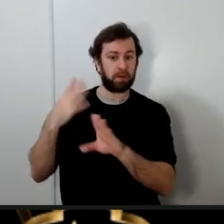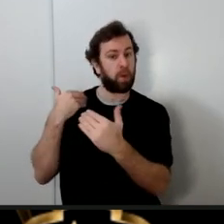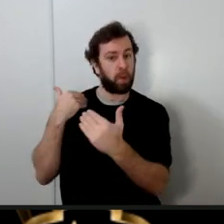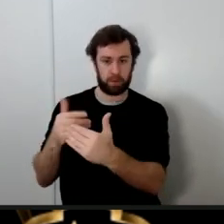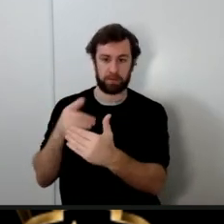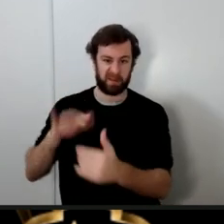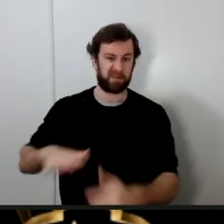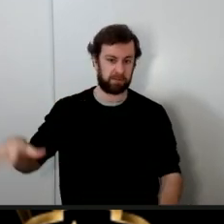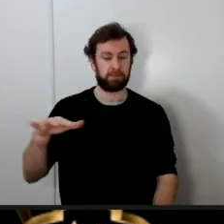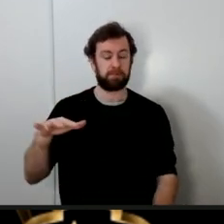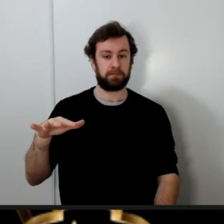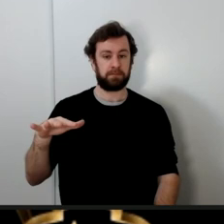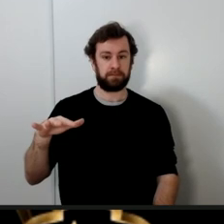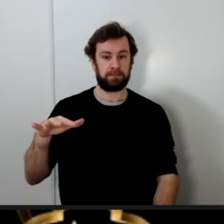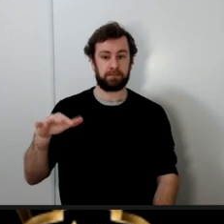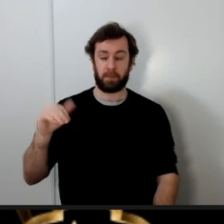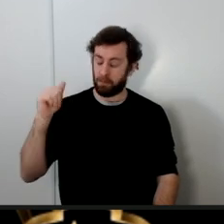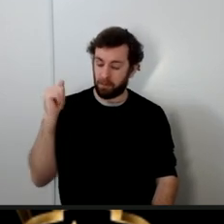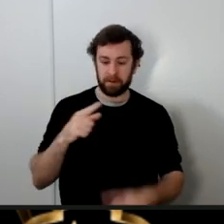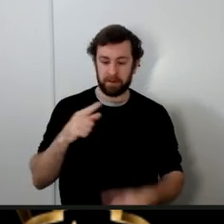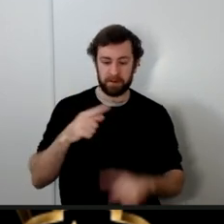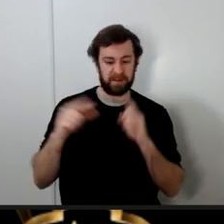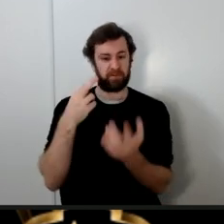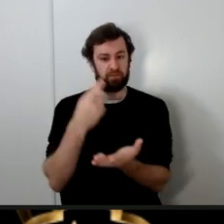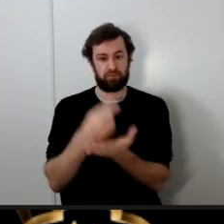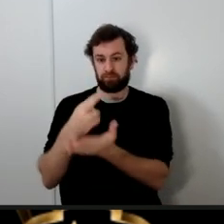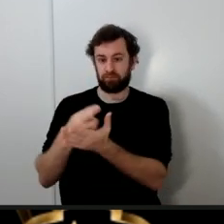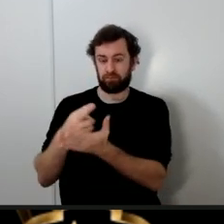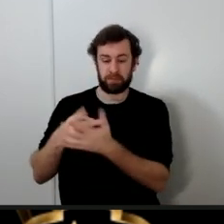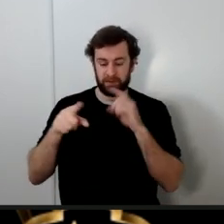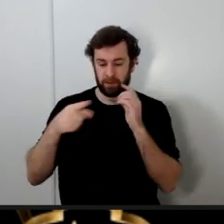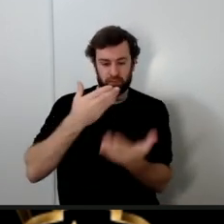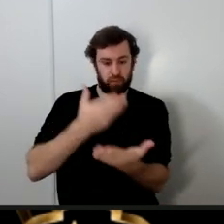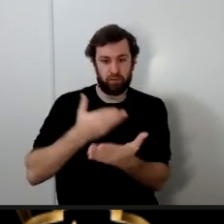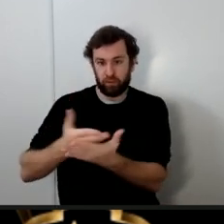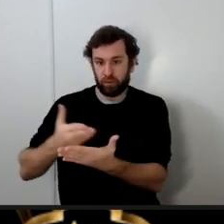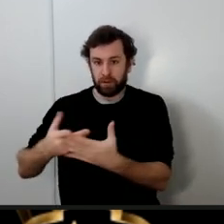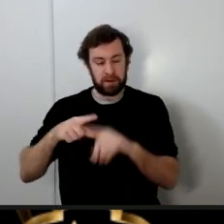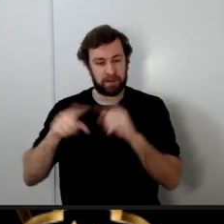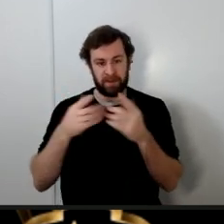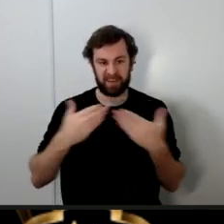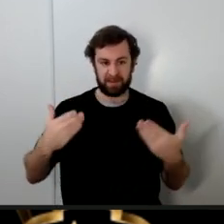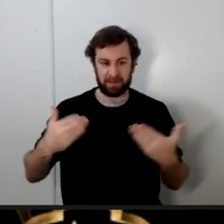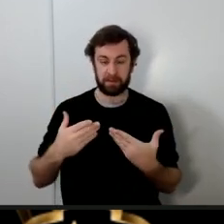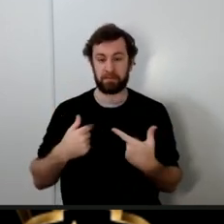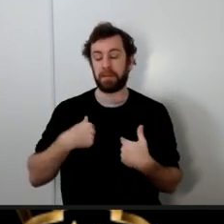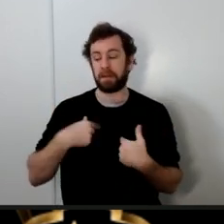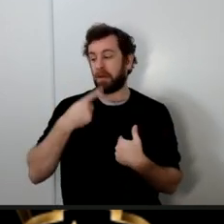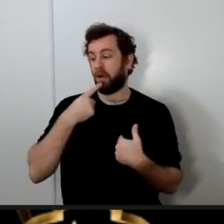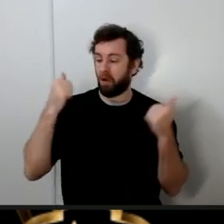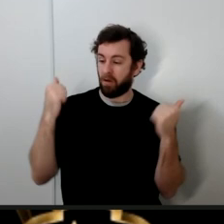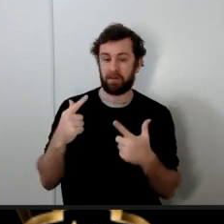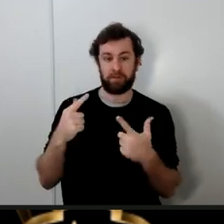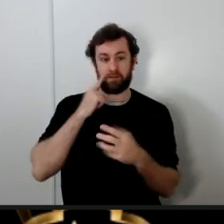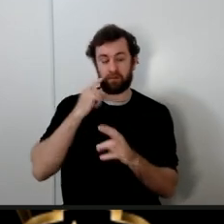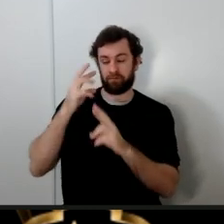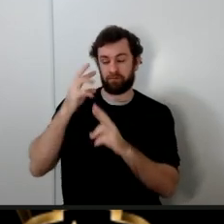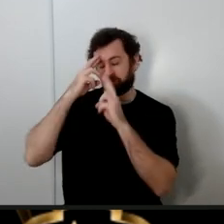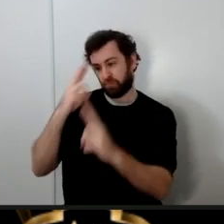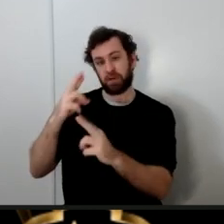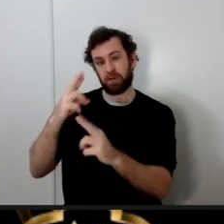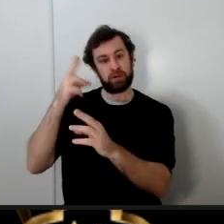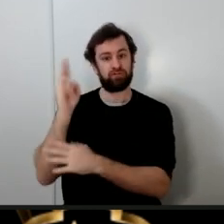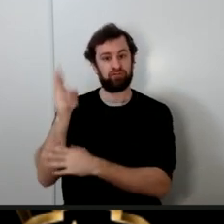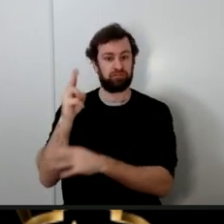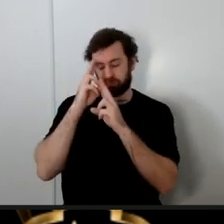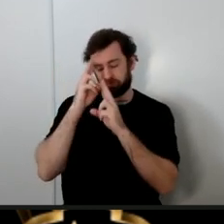sources all indicate and I say this with academic respect for historical references without